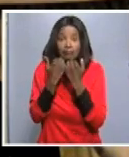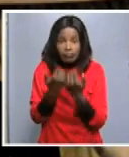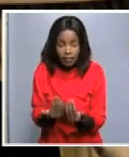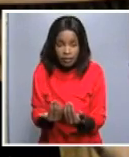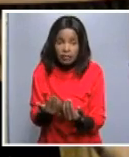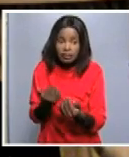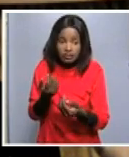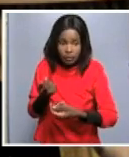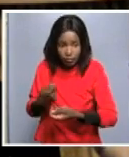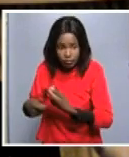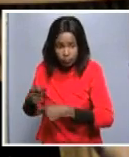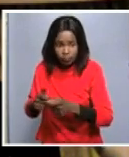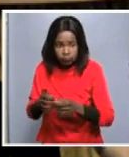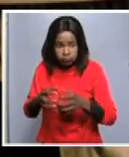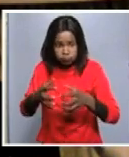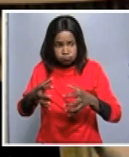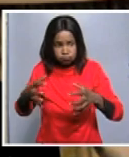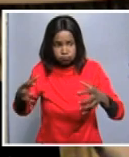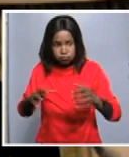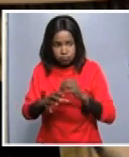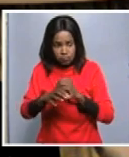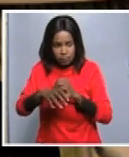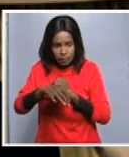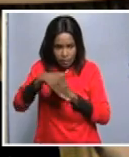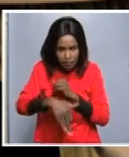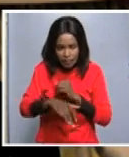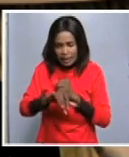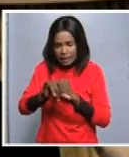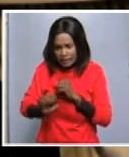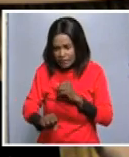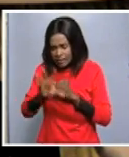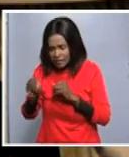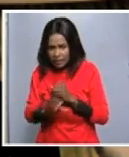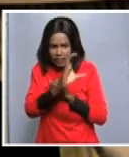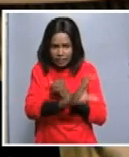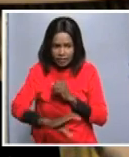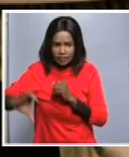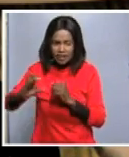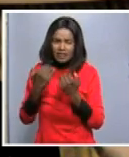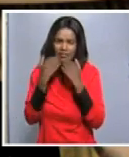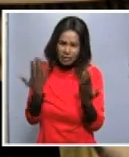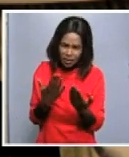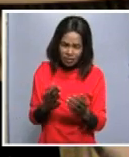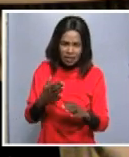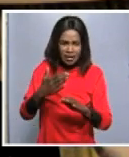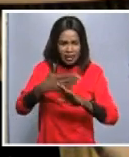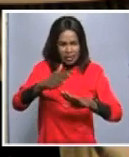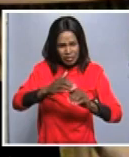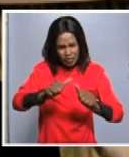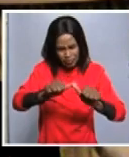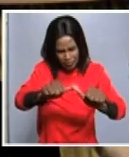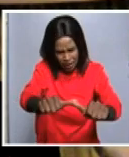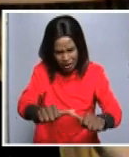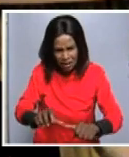entire sadek region we committed that we must maintain peace security and democracy in the region